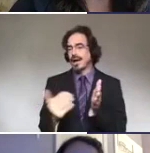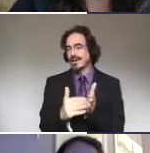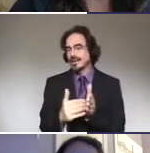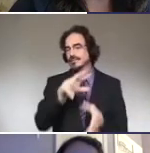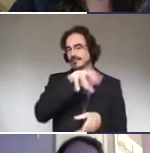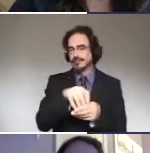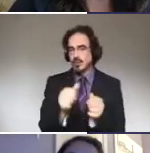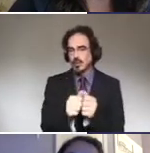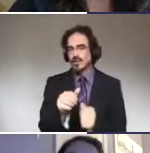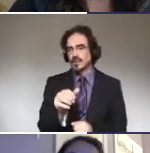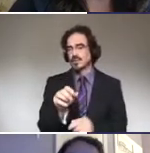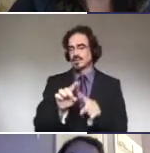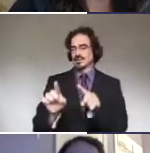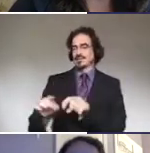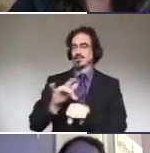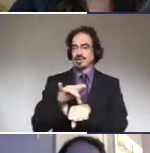Let's see.